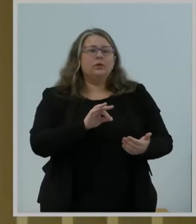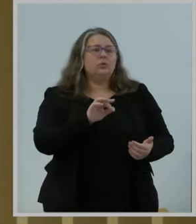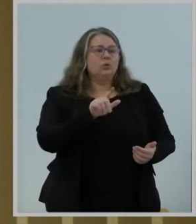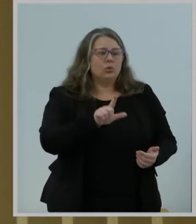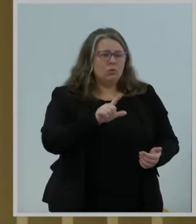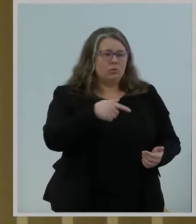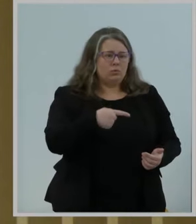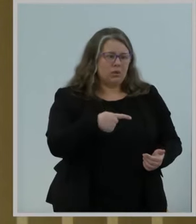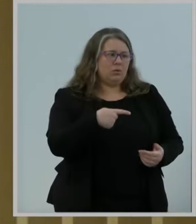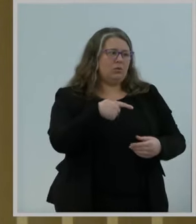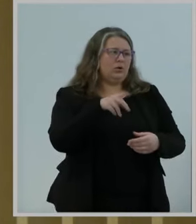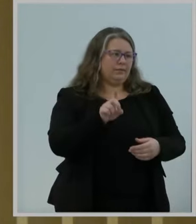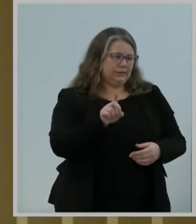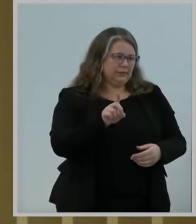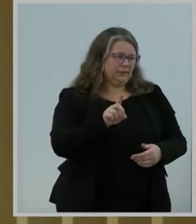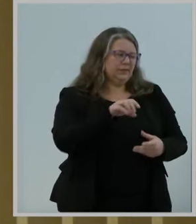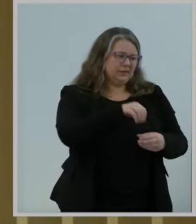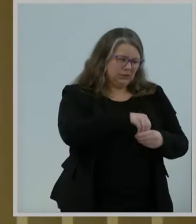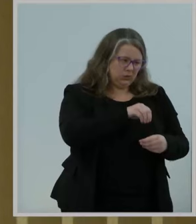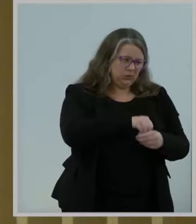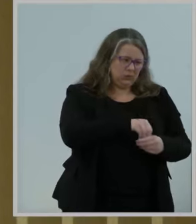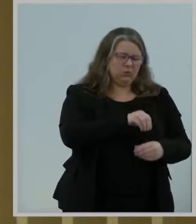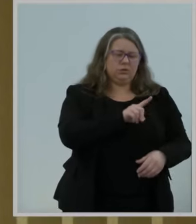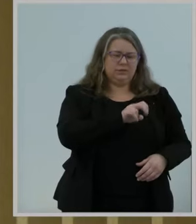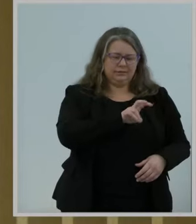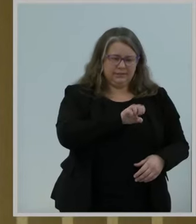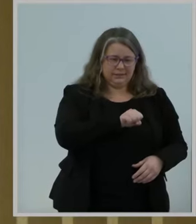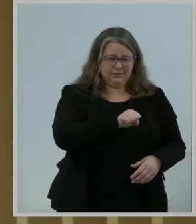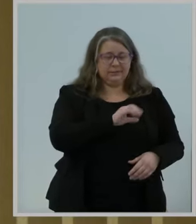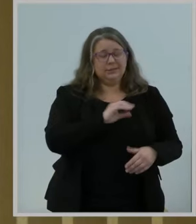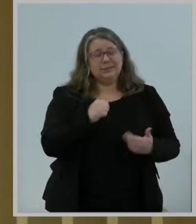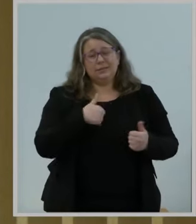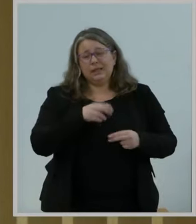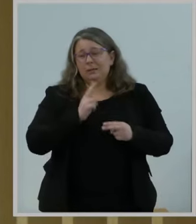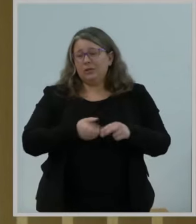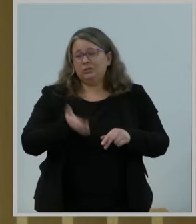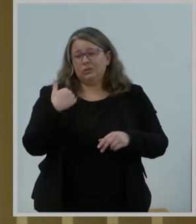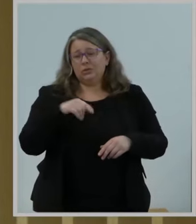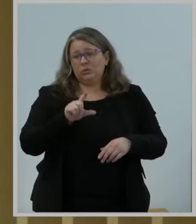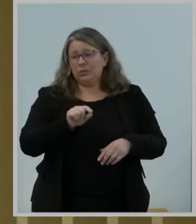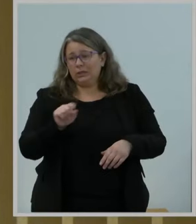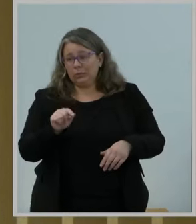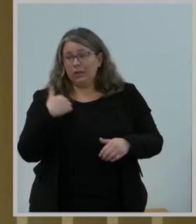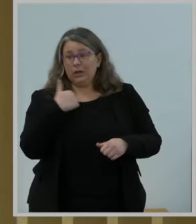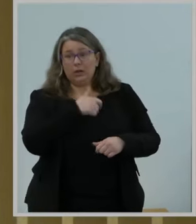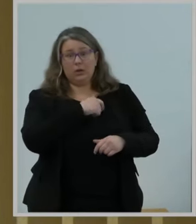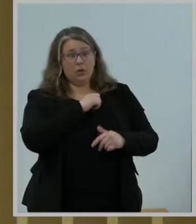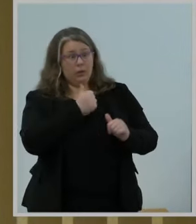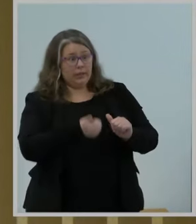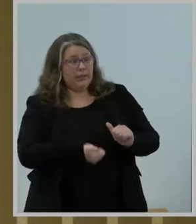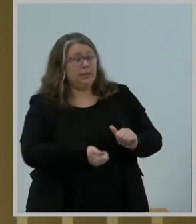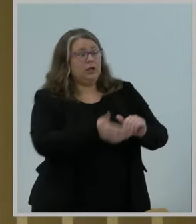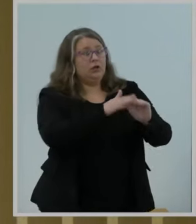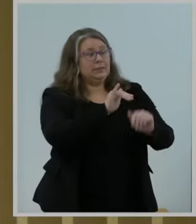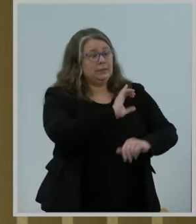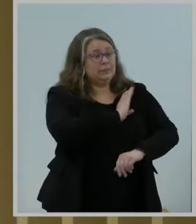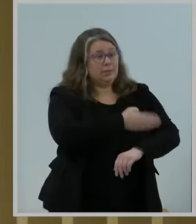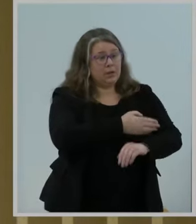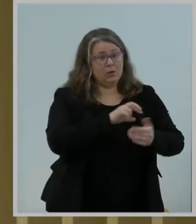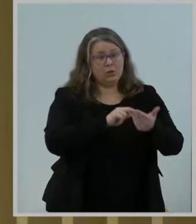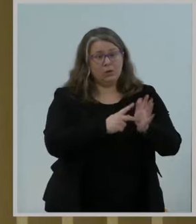quickly. As I said in 2020, raising power can help ensure that people can connect to Wi-Fi throughout their homes